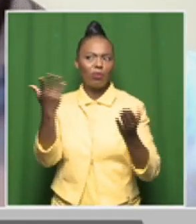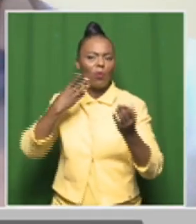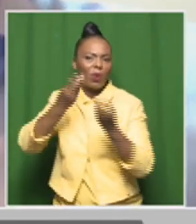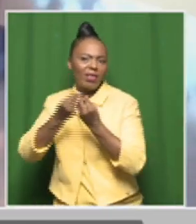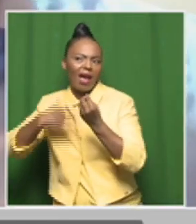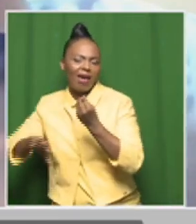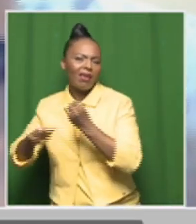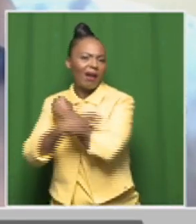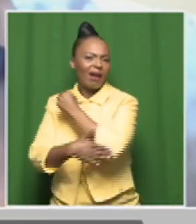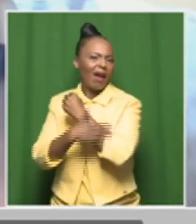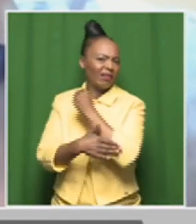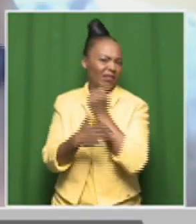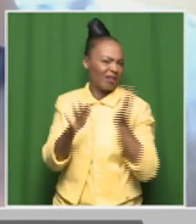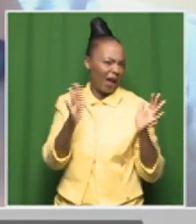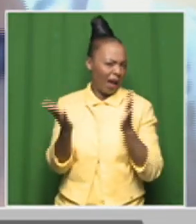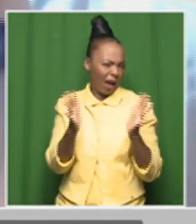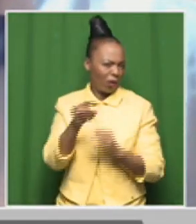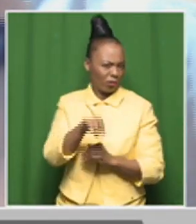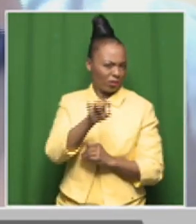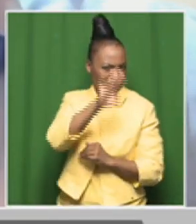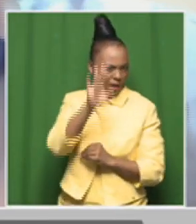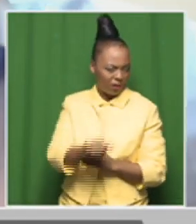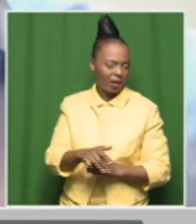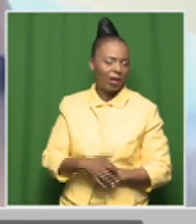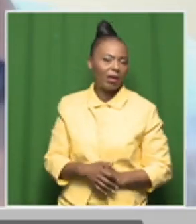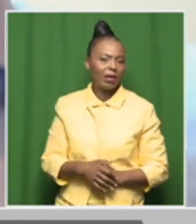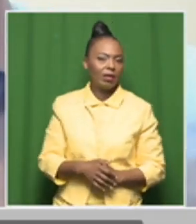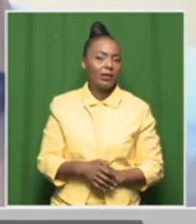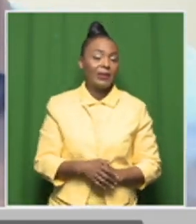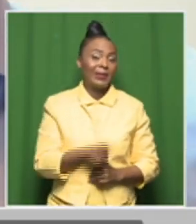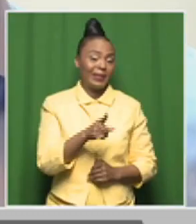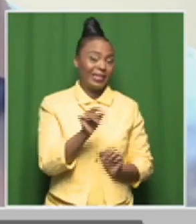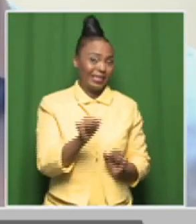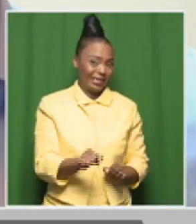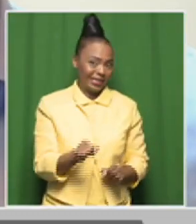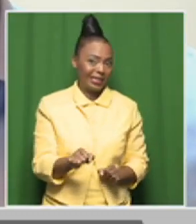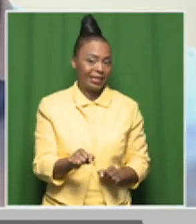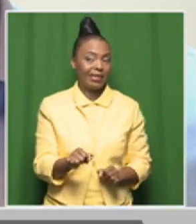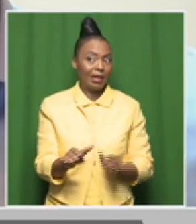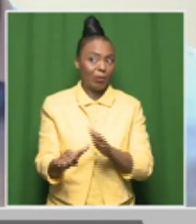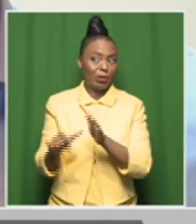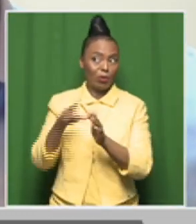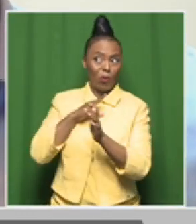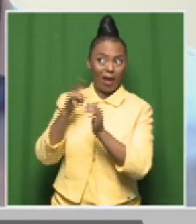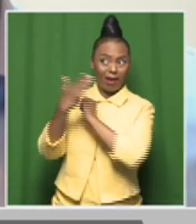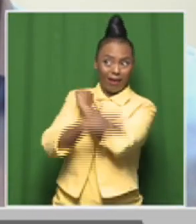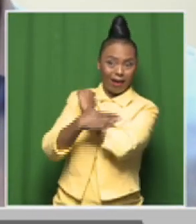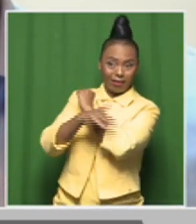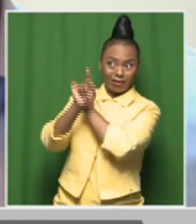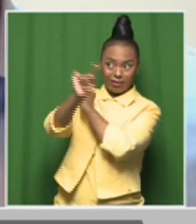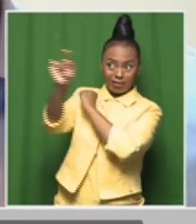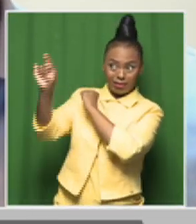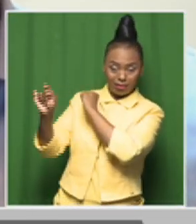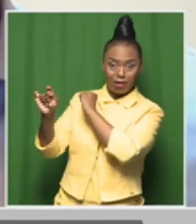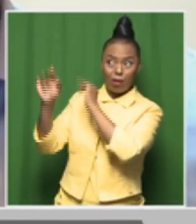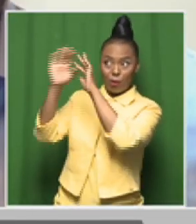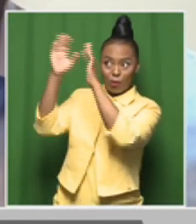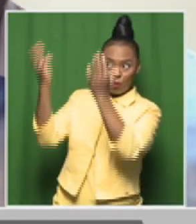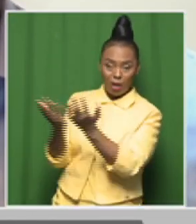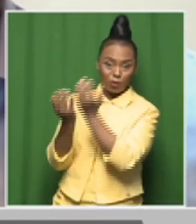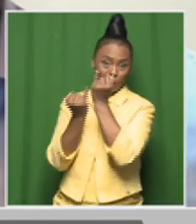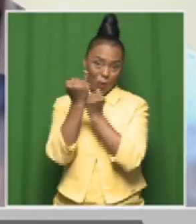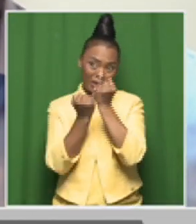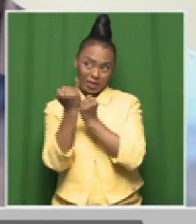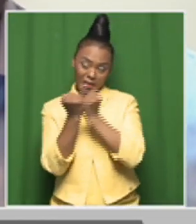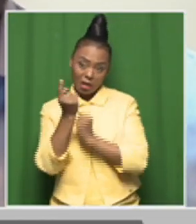It is. It is significant because the world is in a competition for